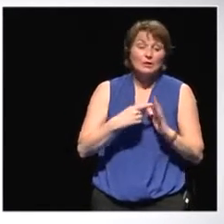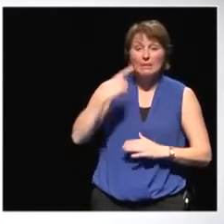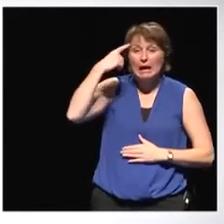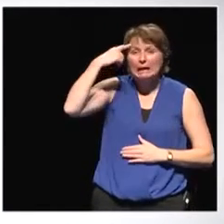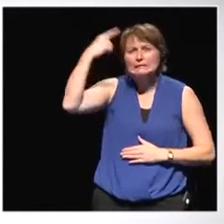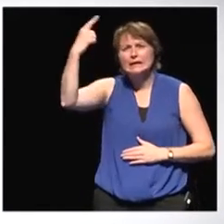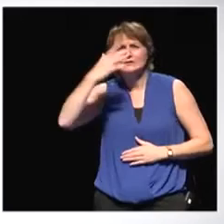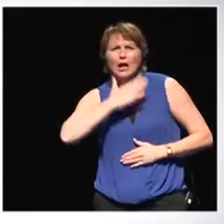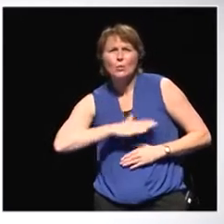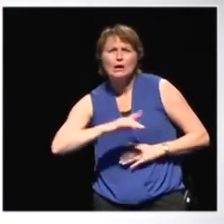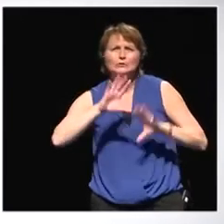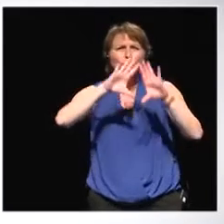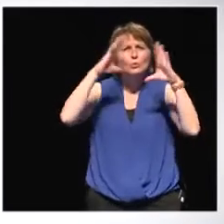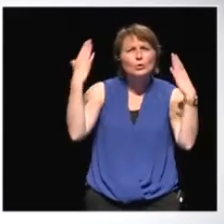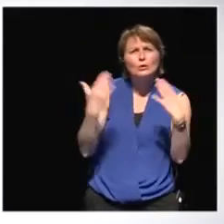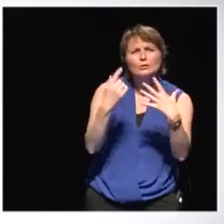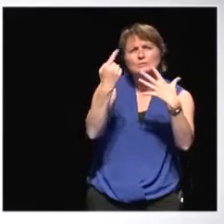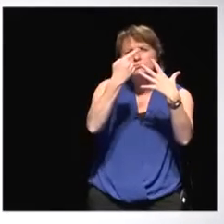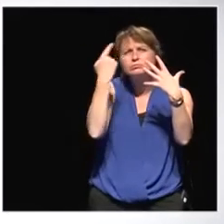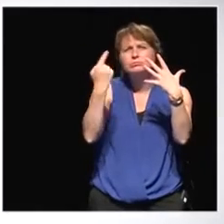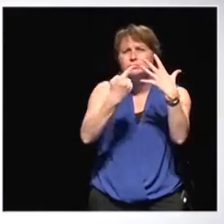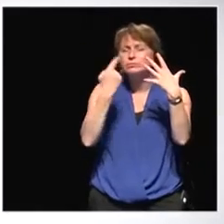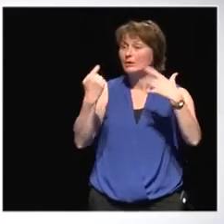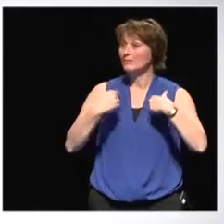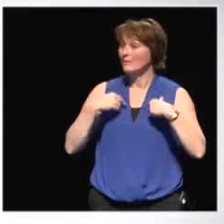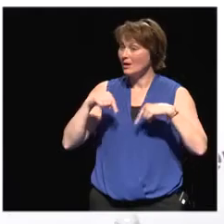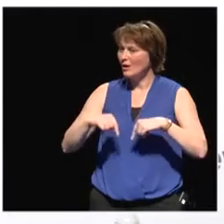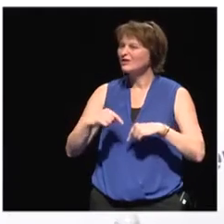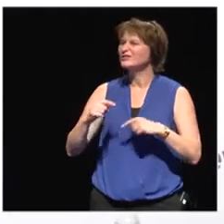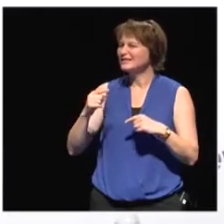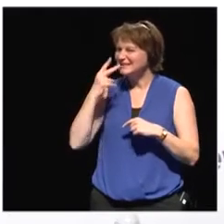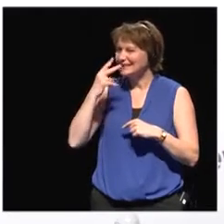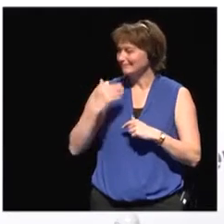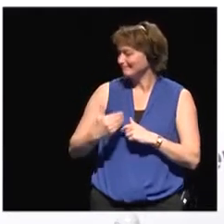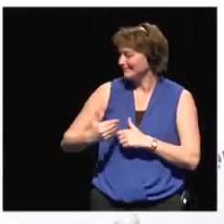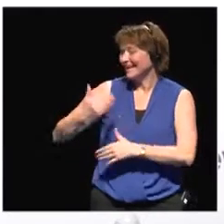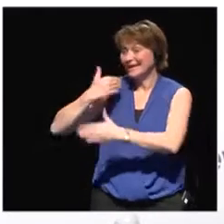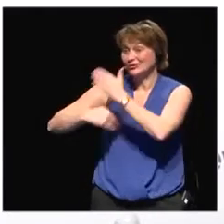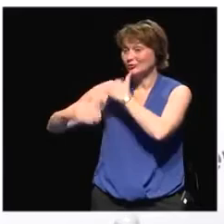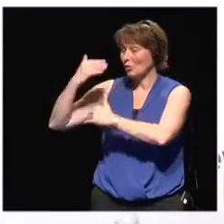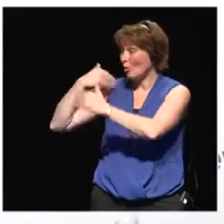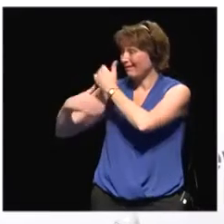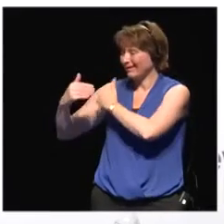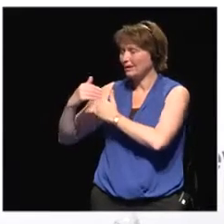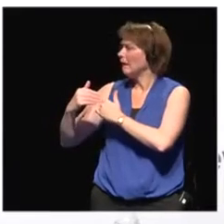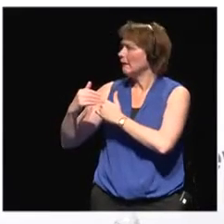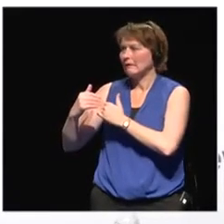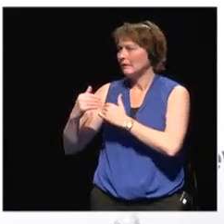want from the world, but also historic and current inequalities, which is essentially why we're all here.